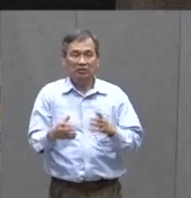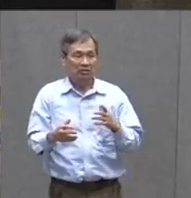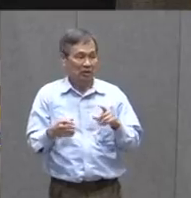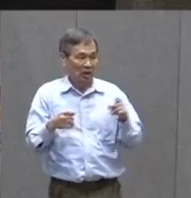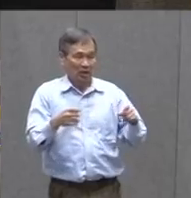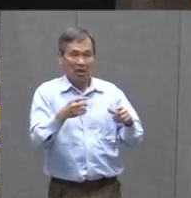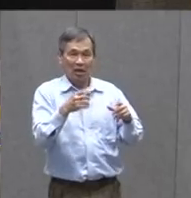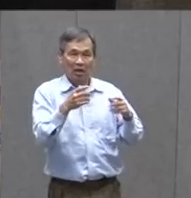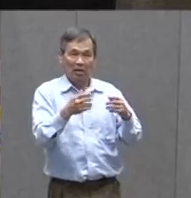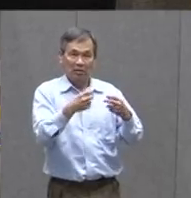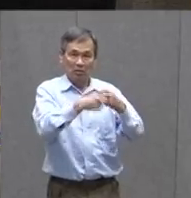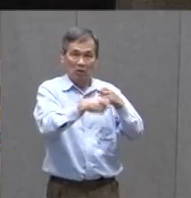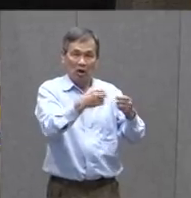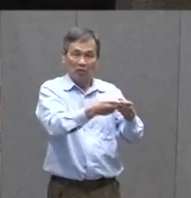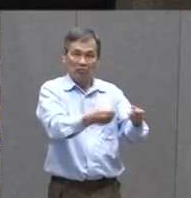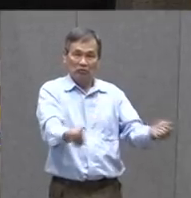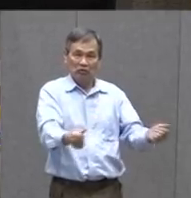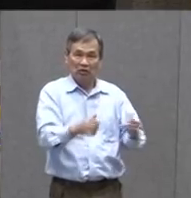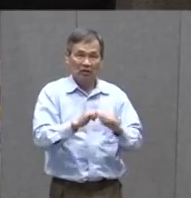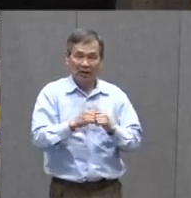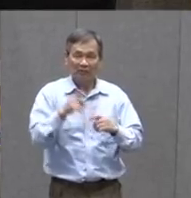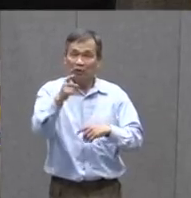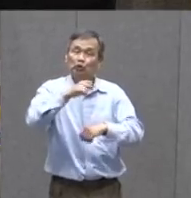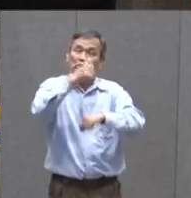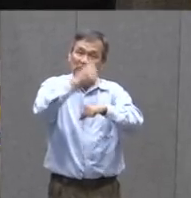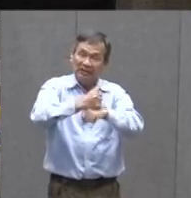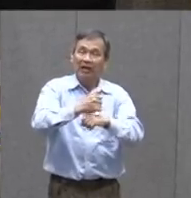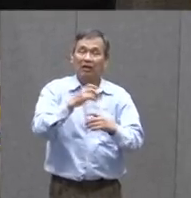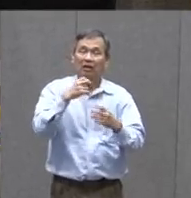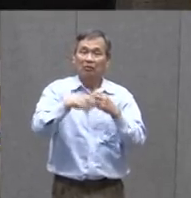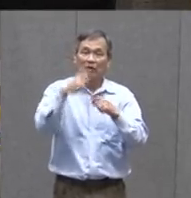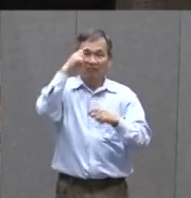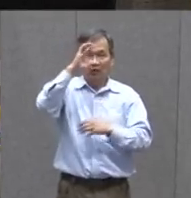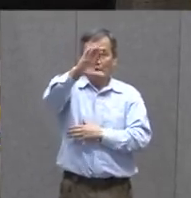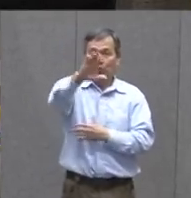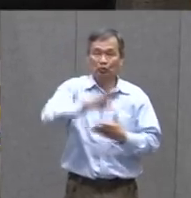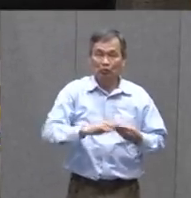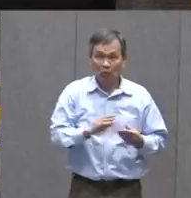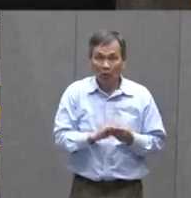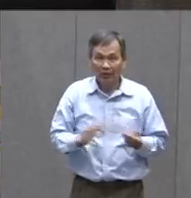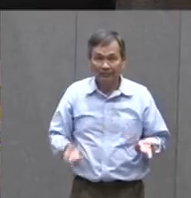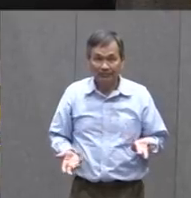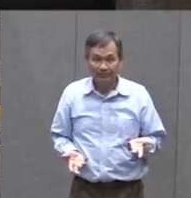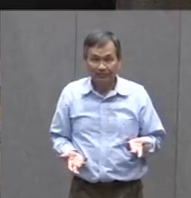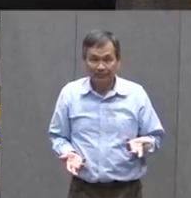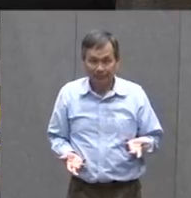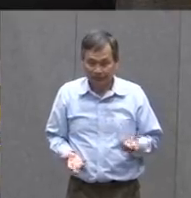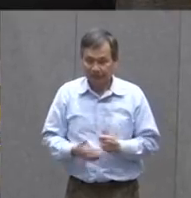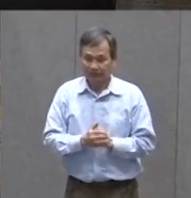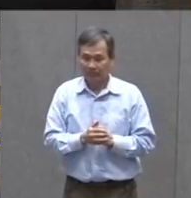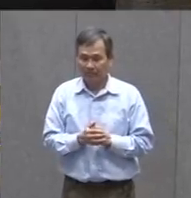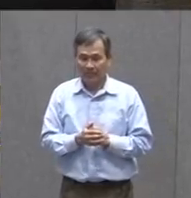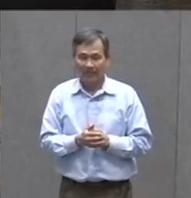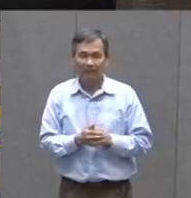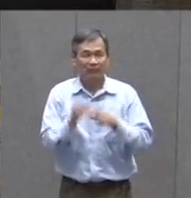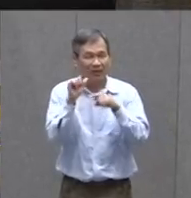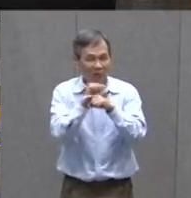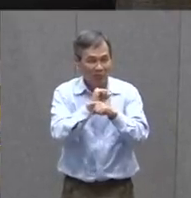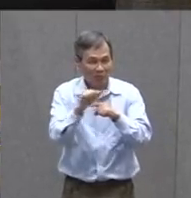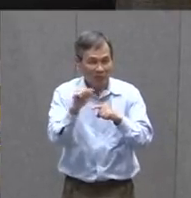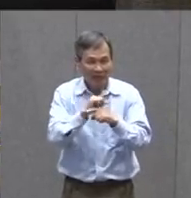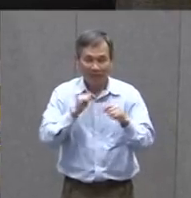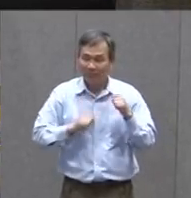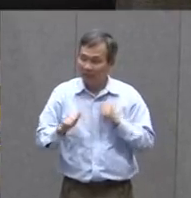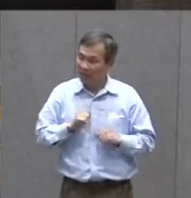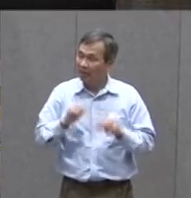Problem Of That You Have Set Up For Your Story Now Practicing A Play Is